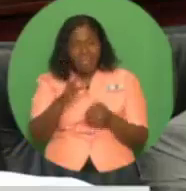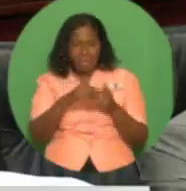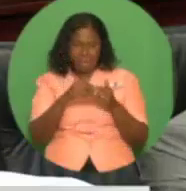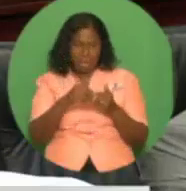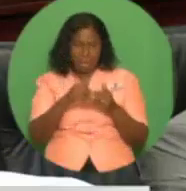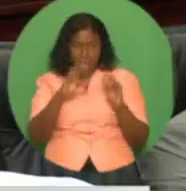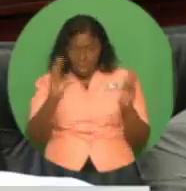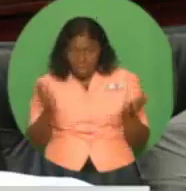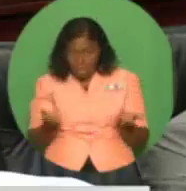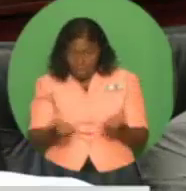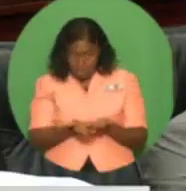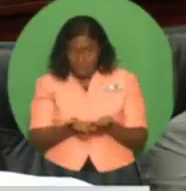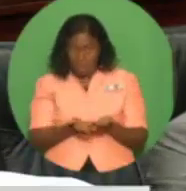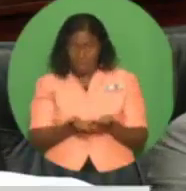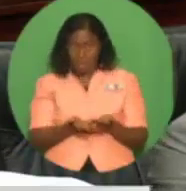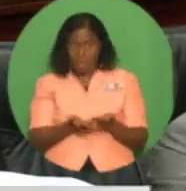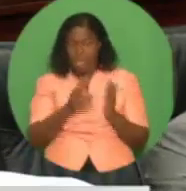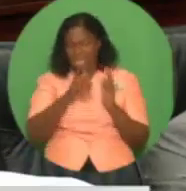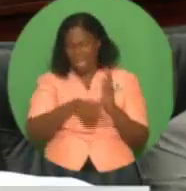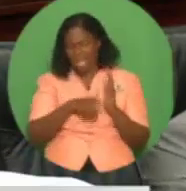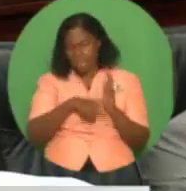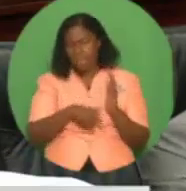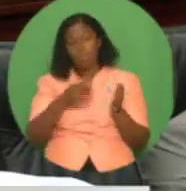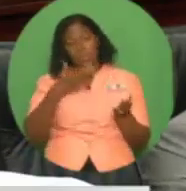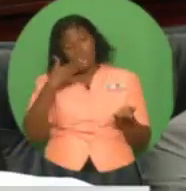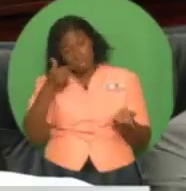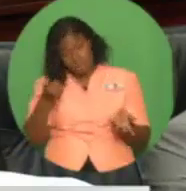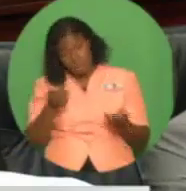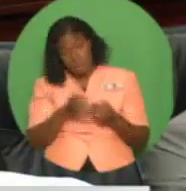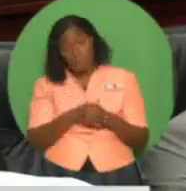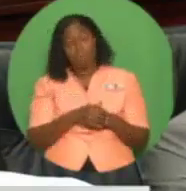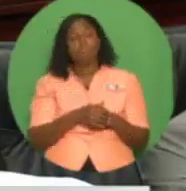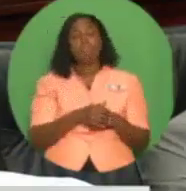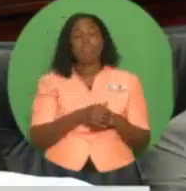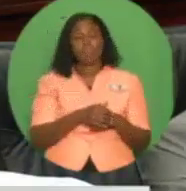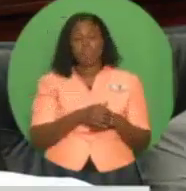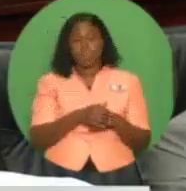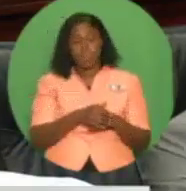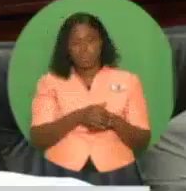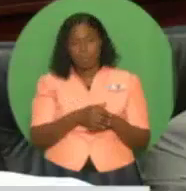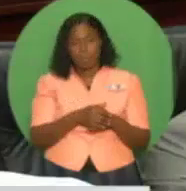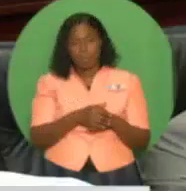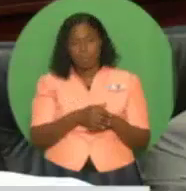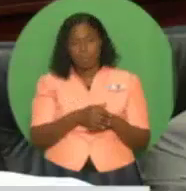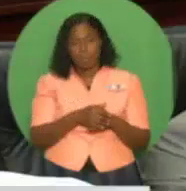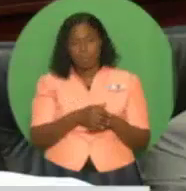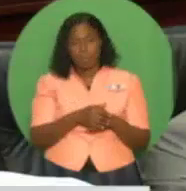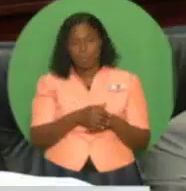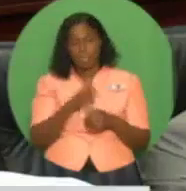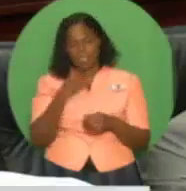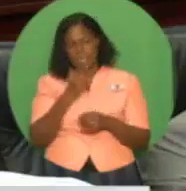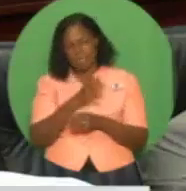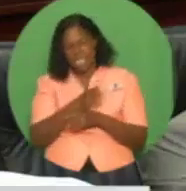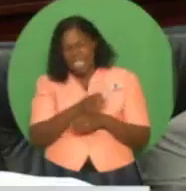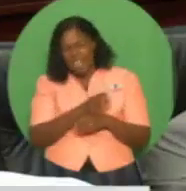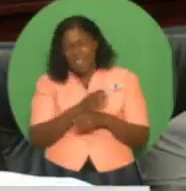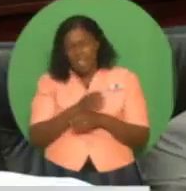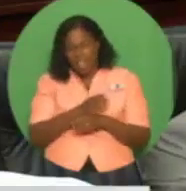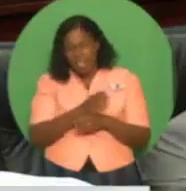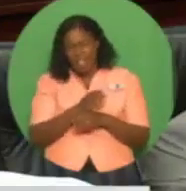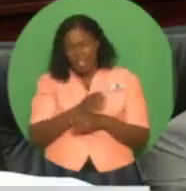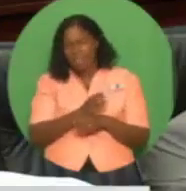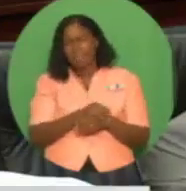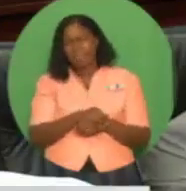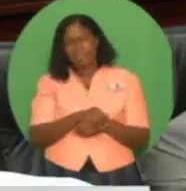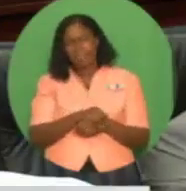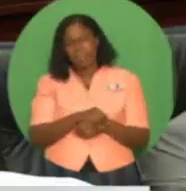Administration, and by the International Energy Agency, Madam Speaker. We've been very careful. Based